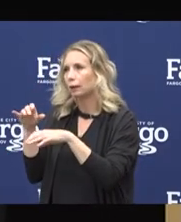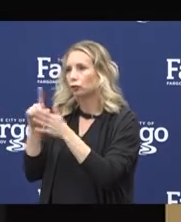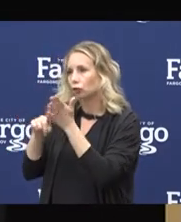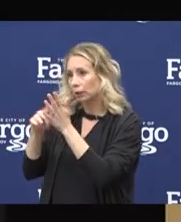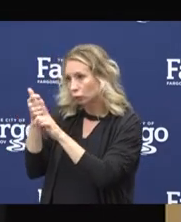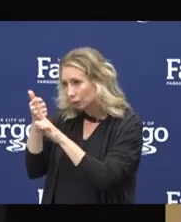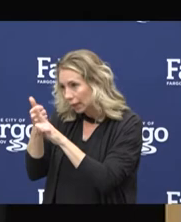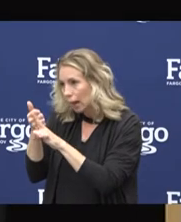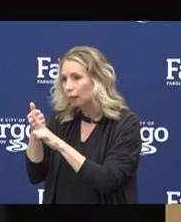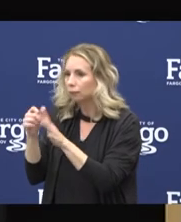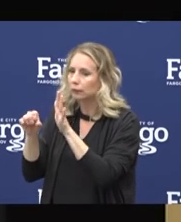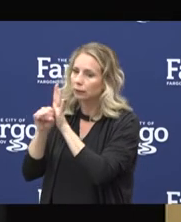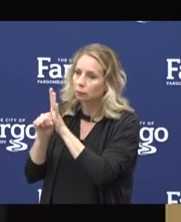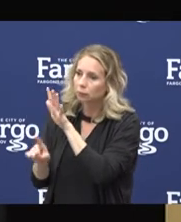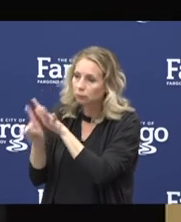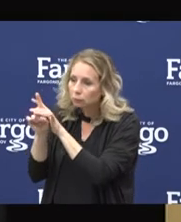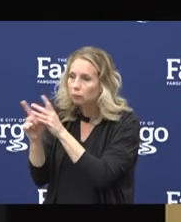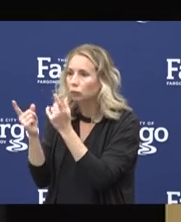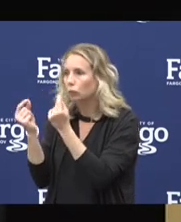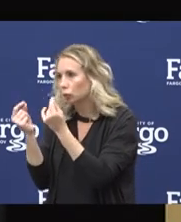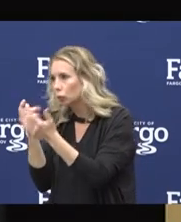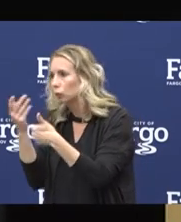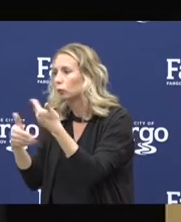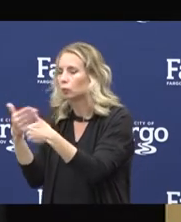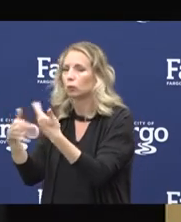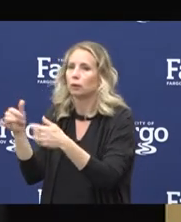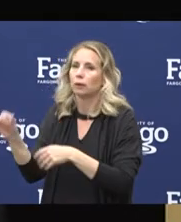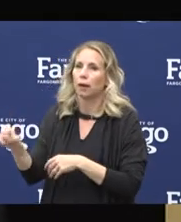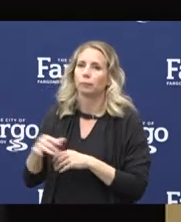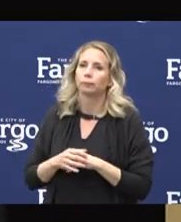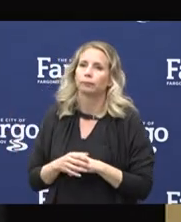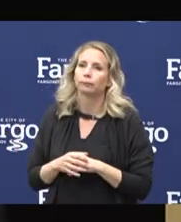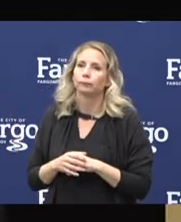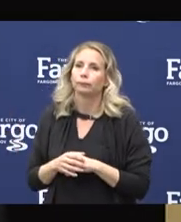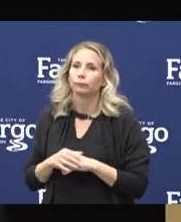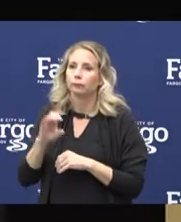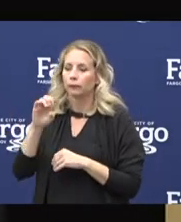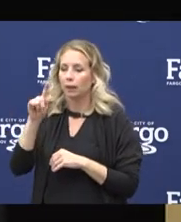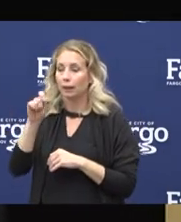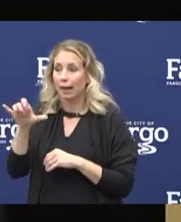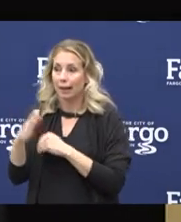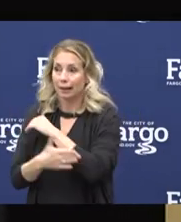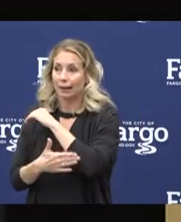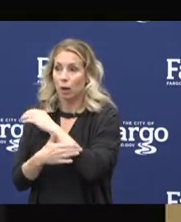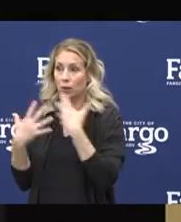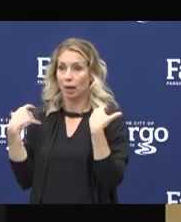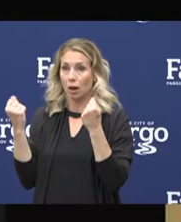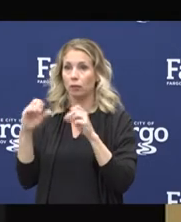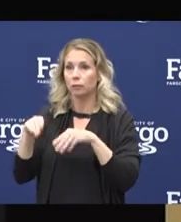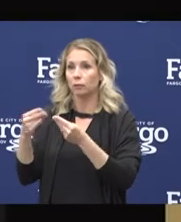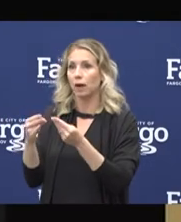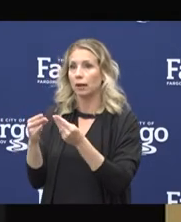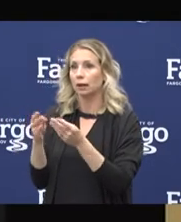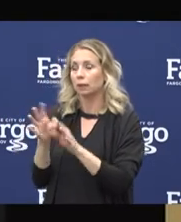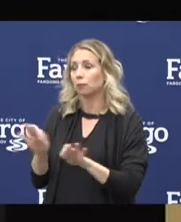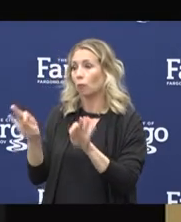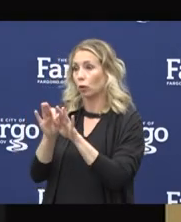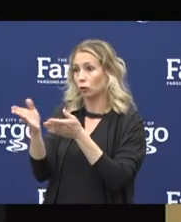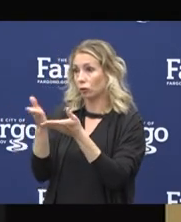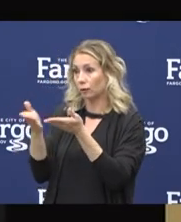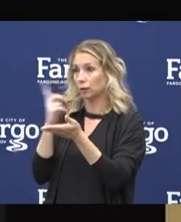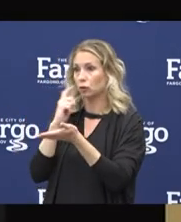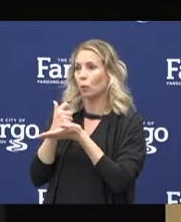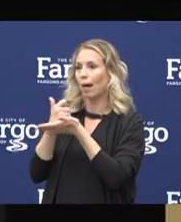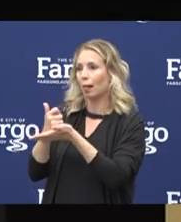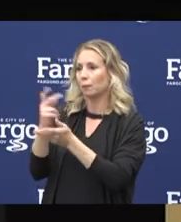and the self-quarantine. Clay County Public Health is also providing the essential services to assist people in staying at